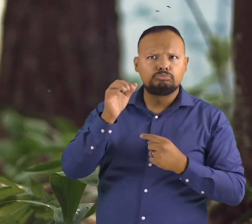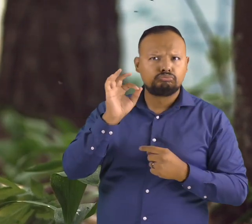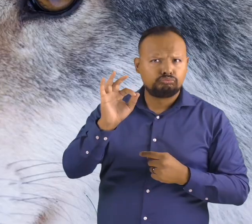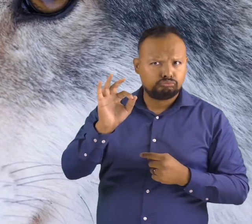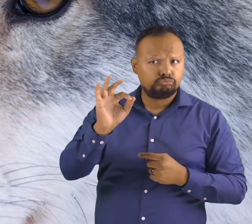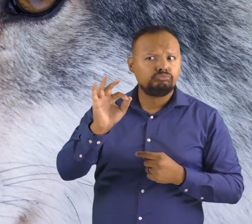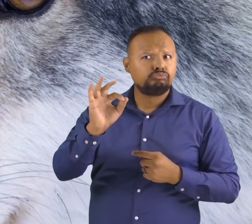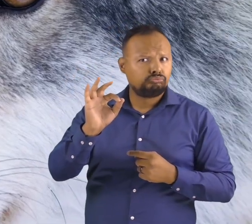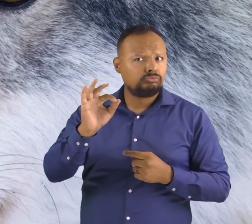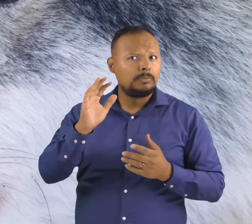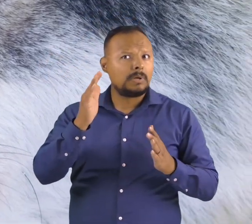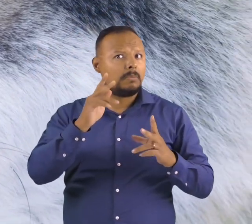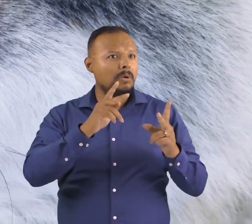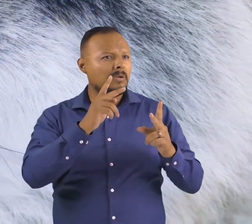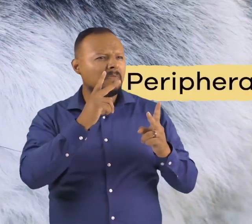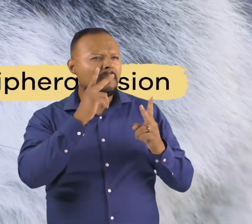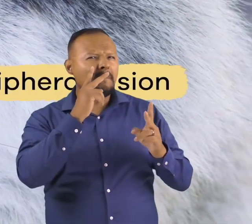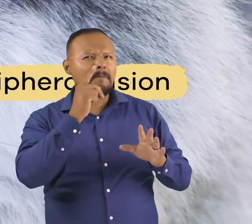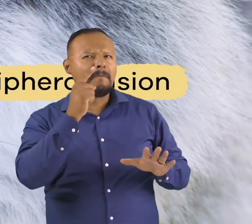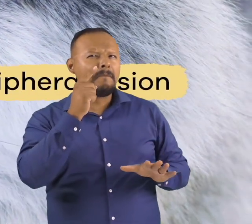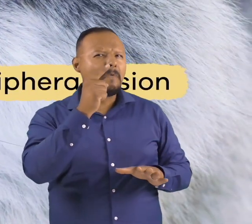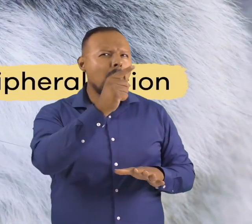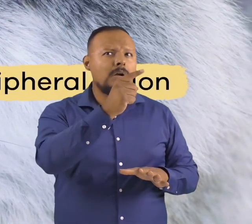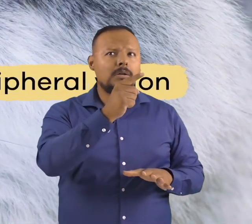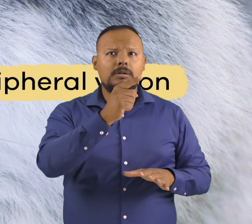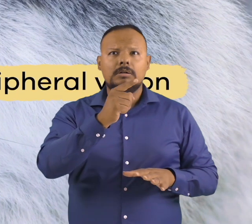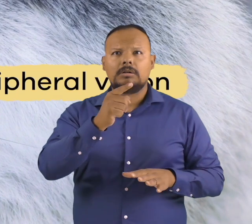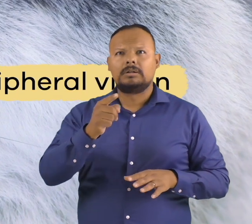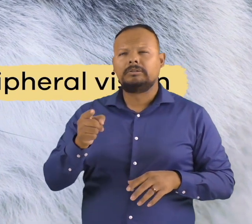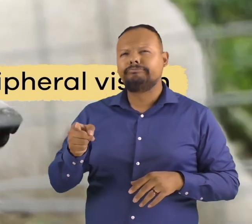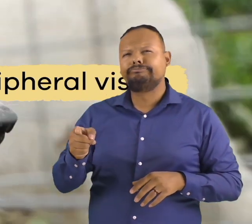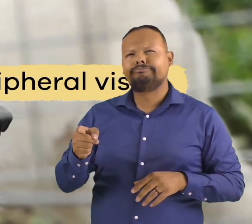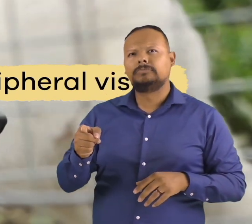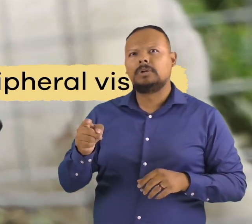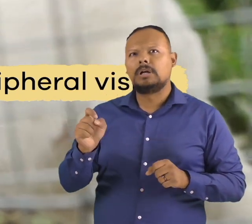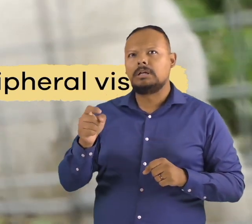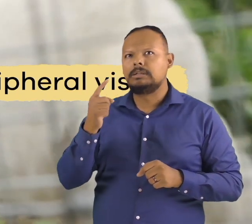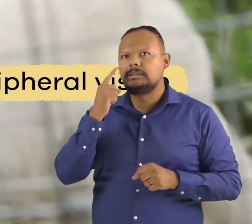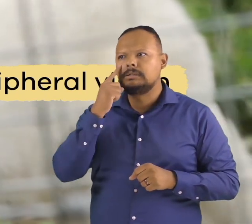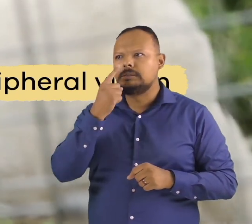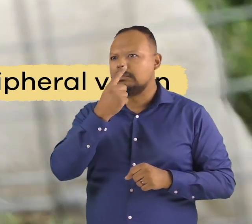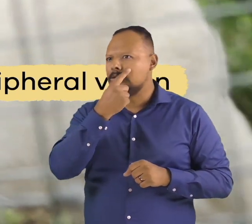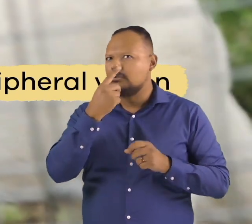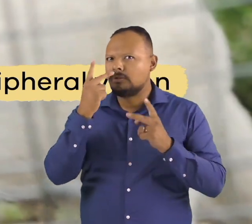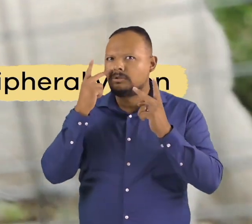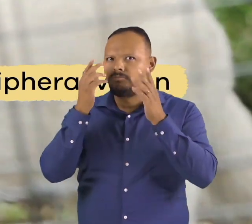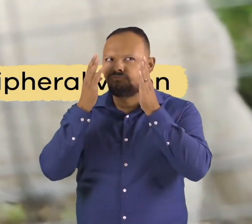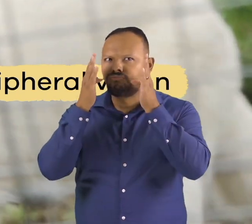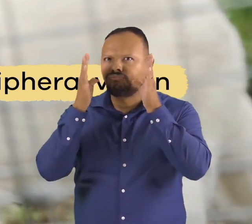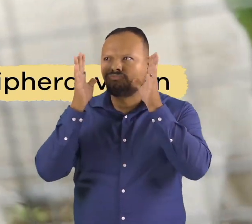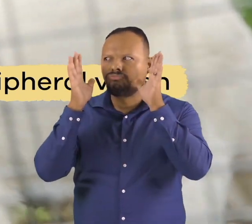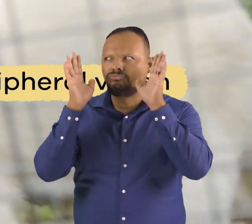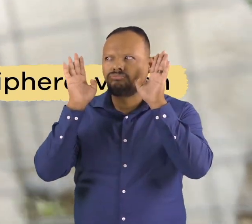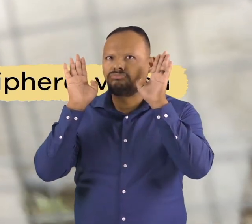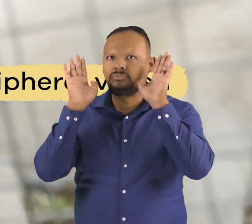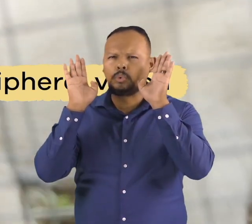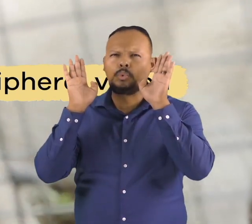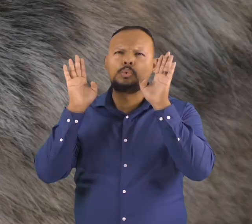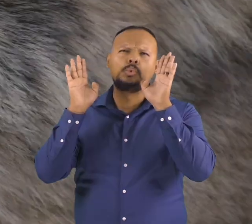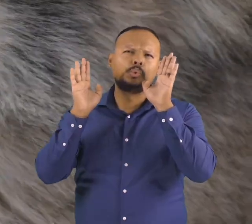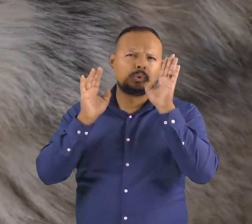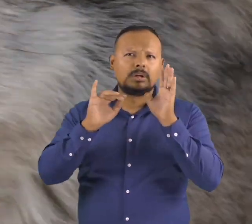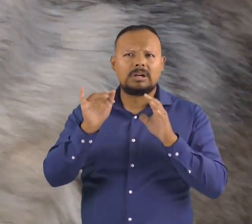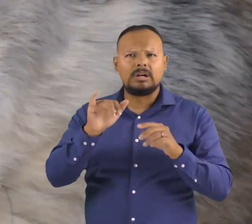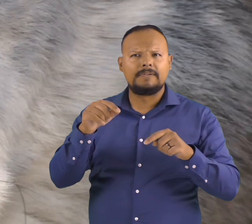human, they have much better peripheral vision, what is seen on the side of the eyes when looking straight ahead.